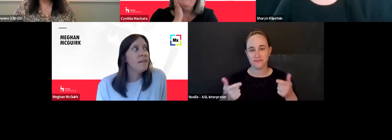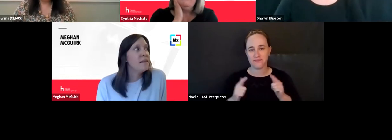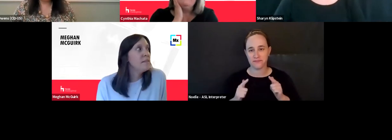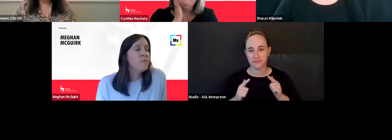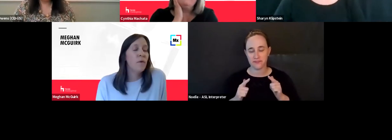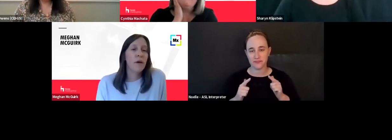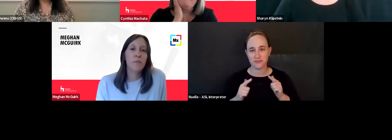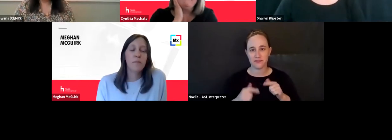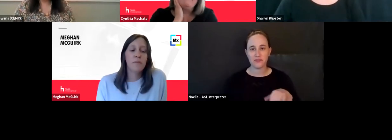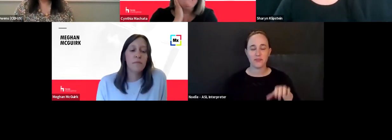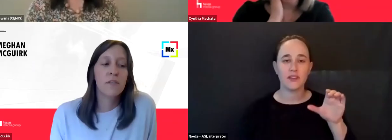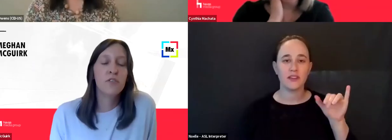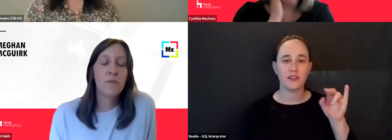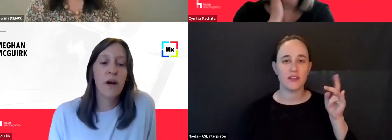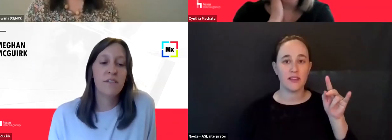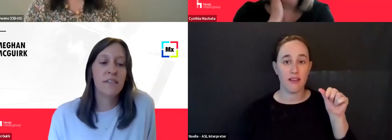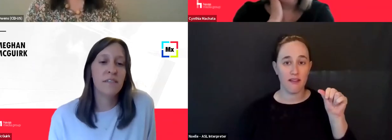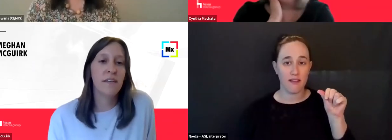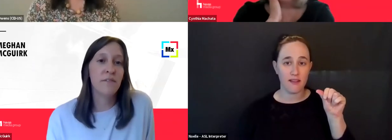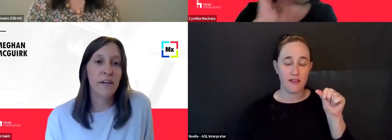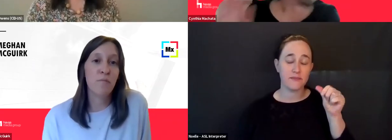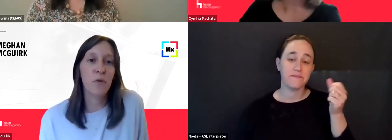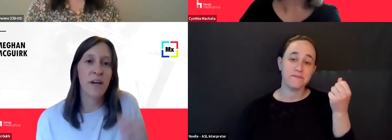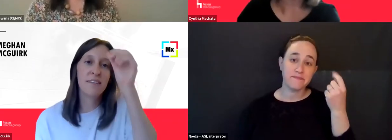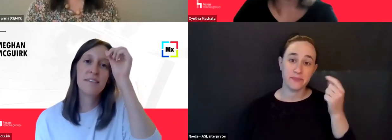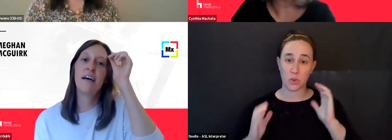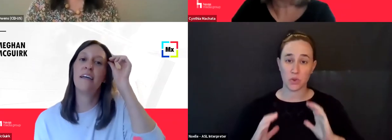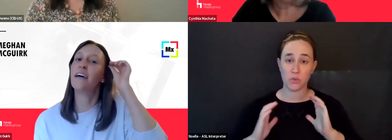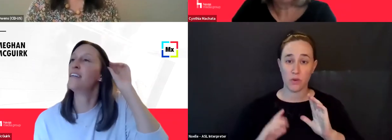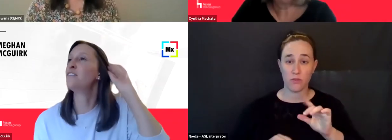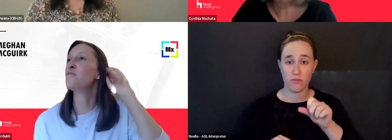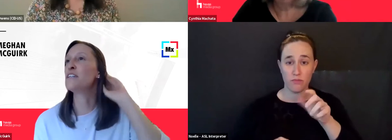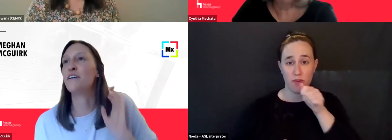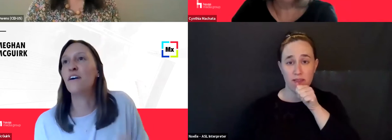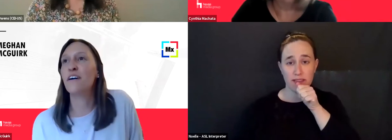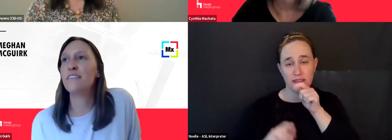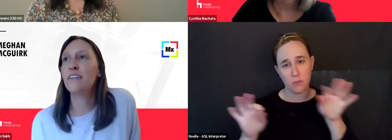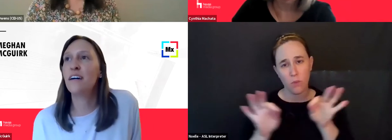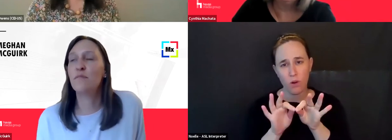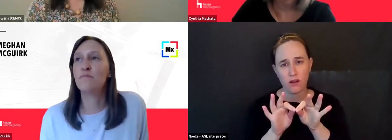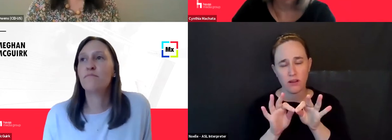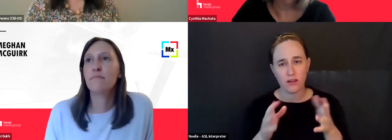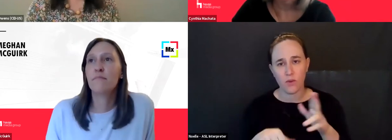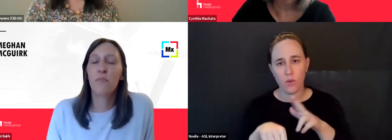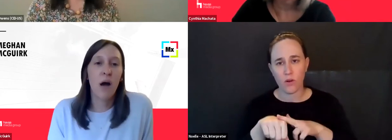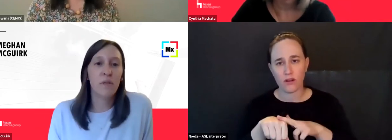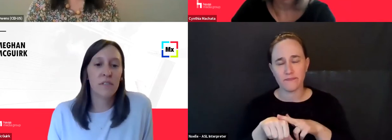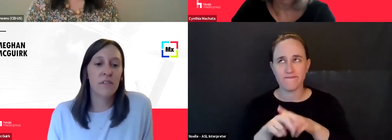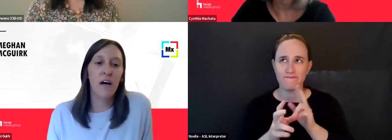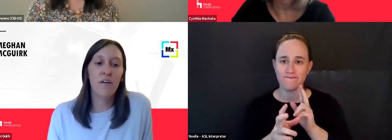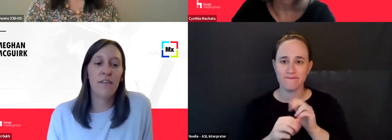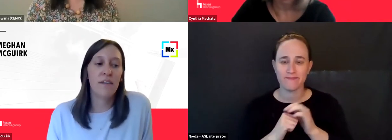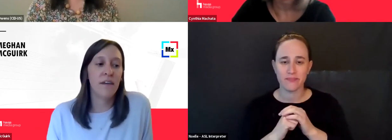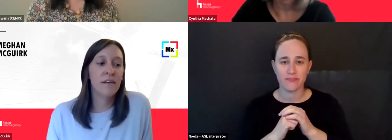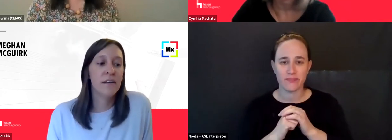Yeah, think it's like consumer privacy is, is very important. I think it's a really hard, um, problem